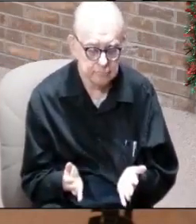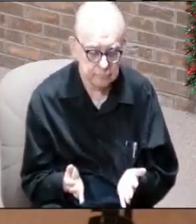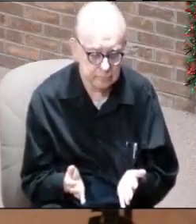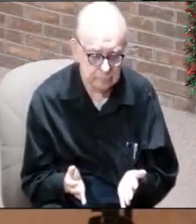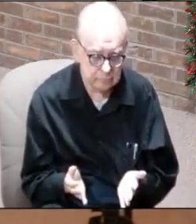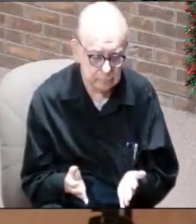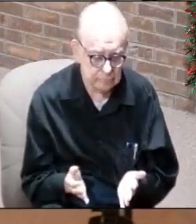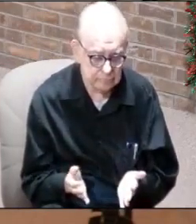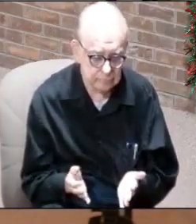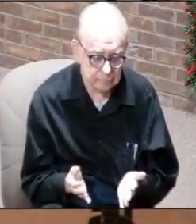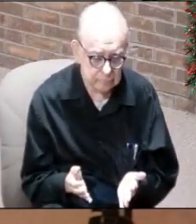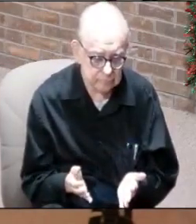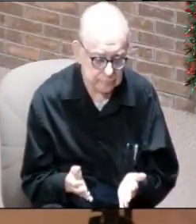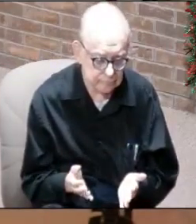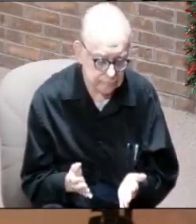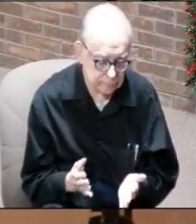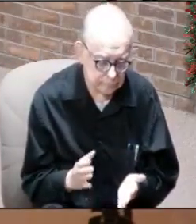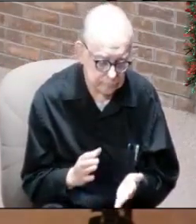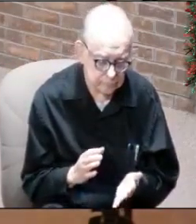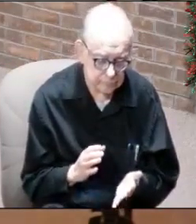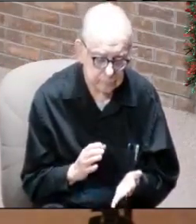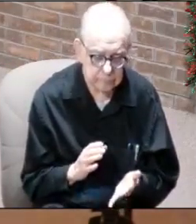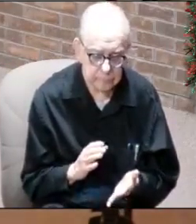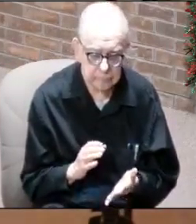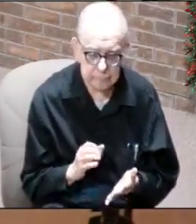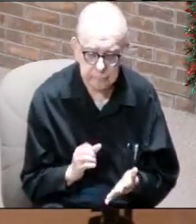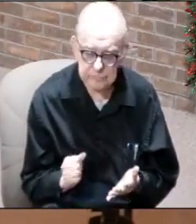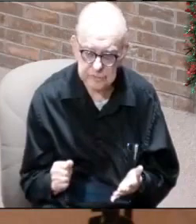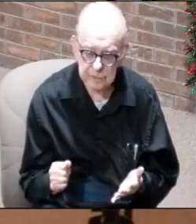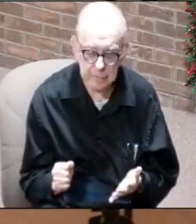And guess what they did to me? They took my content down.